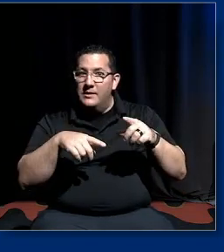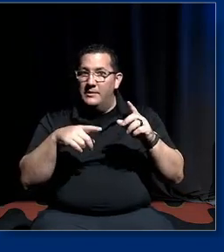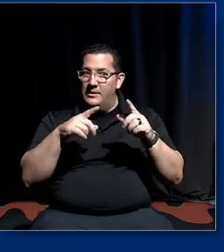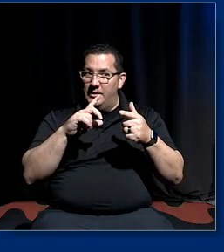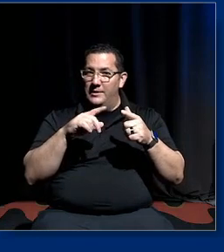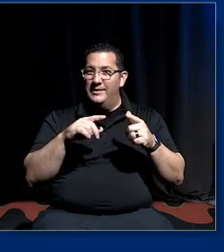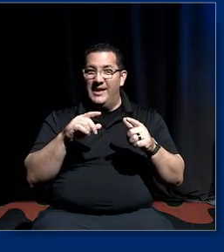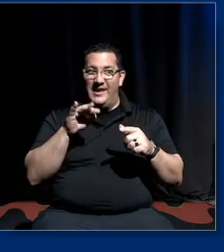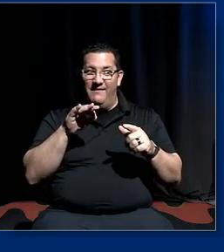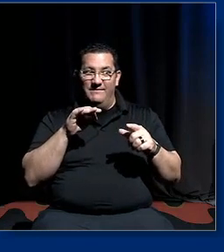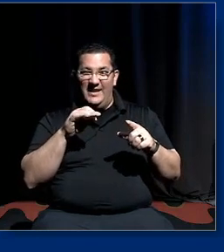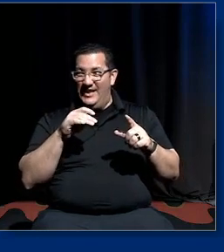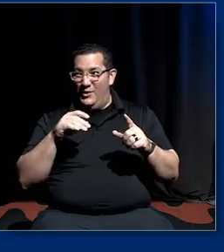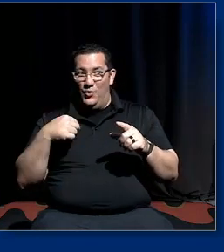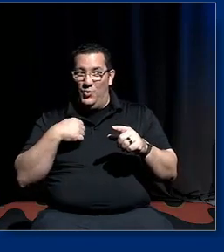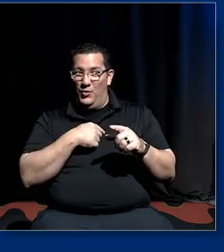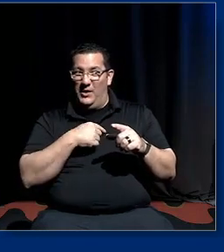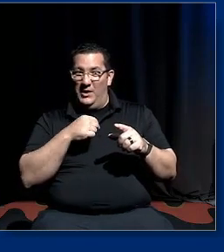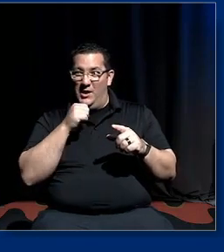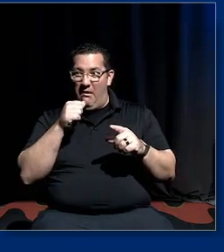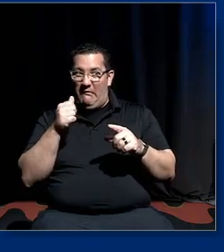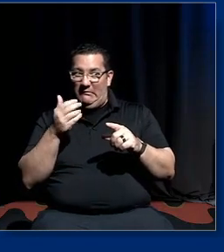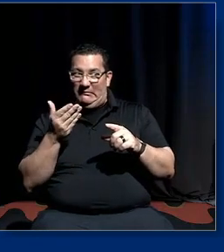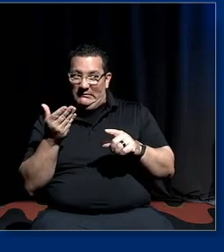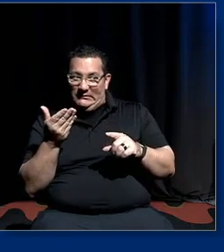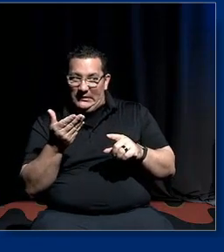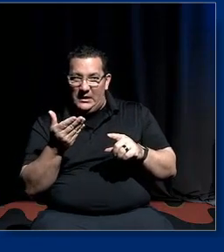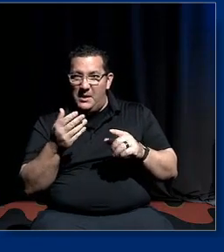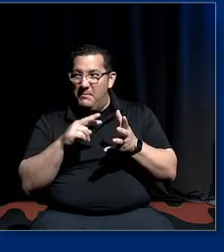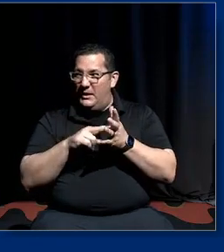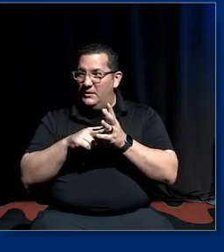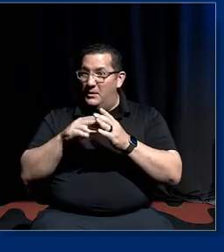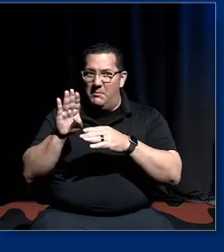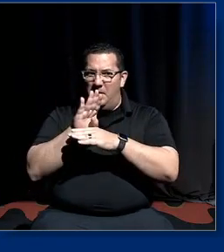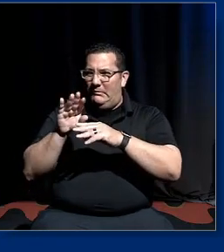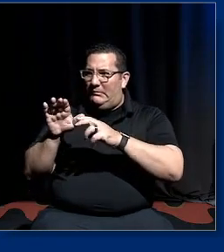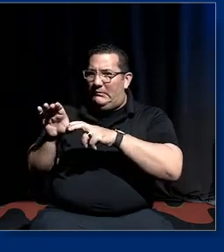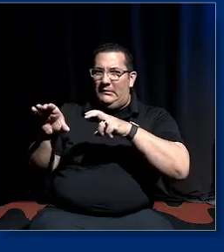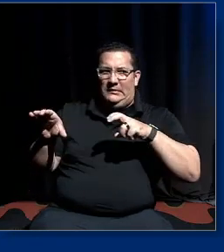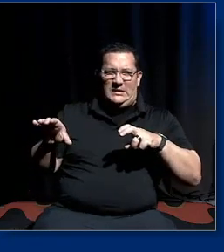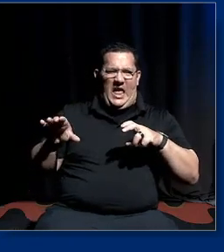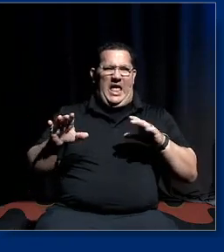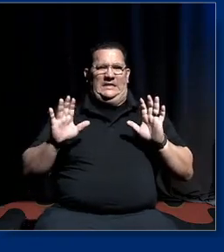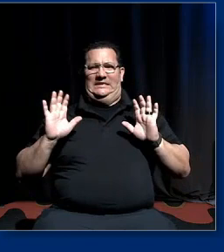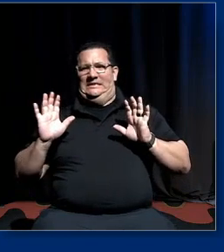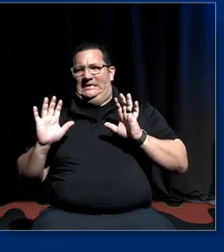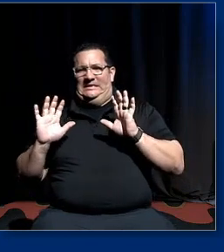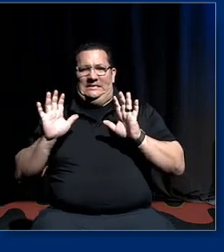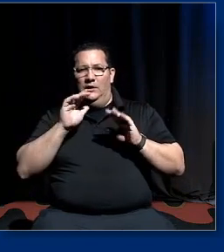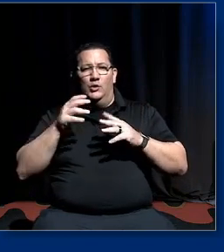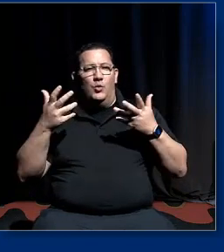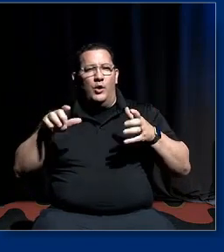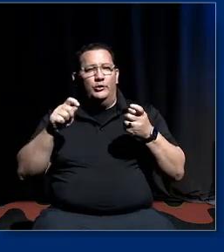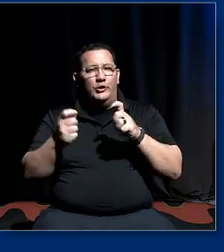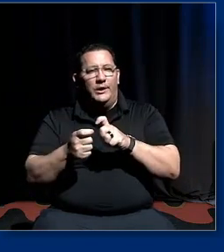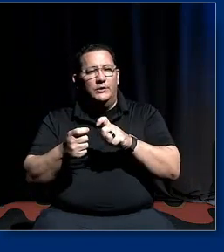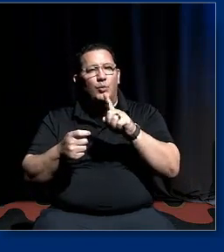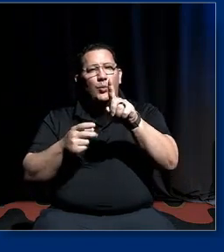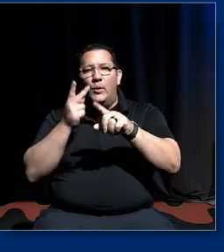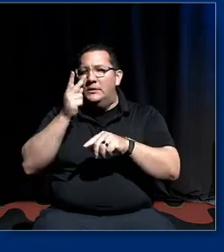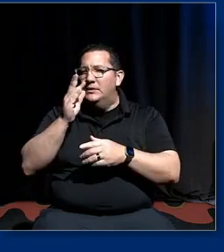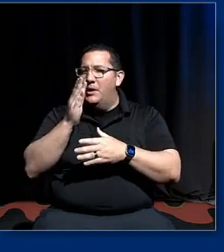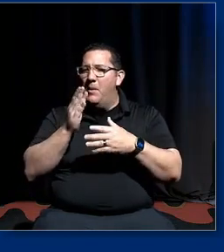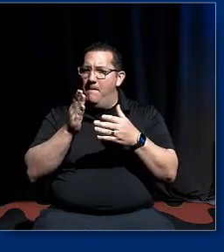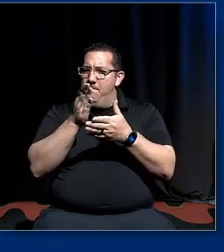lose the whole thing so then they'll do a deal but immediately that there's been that that partial convergence of